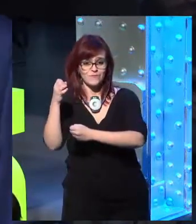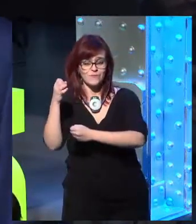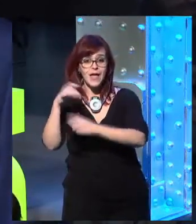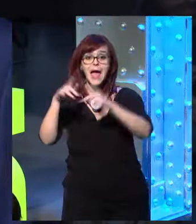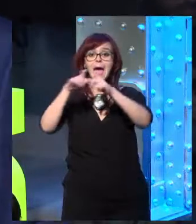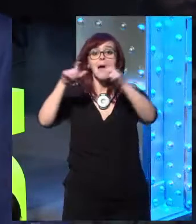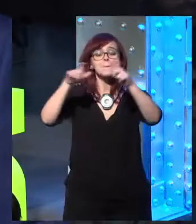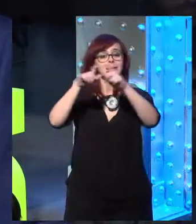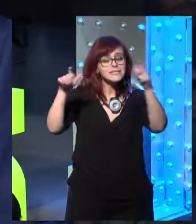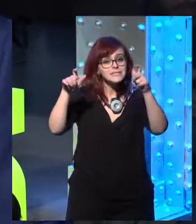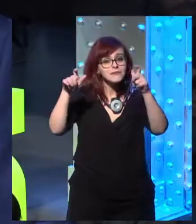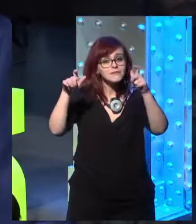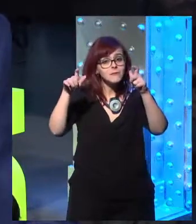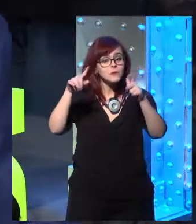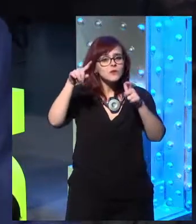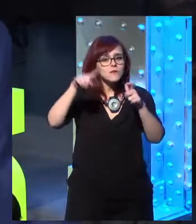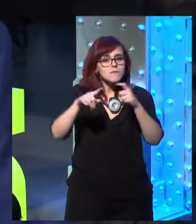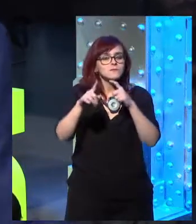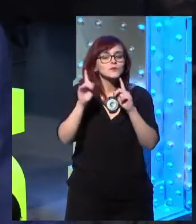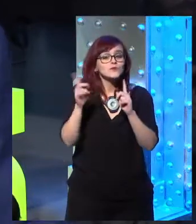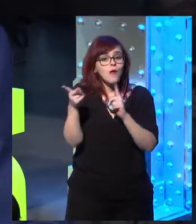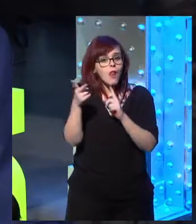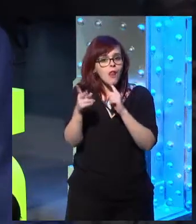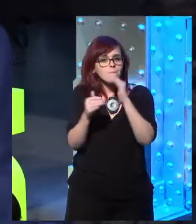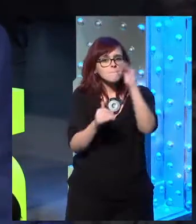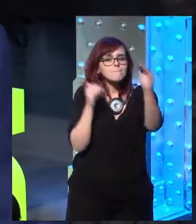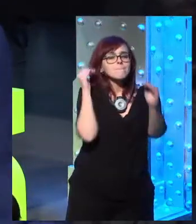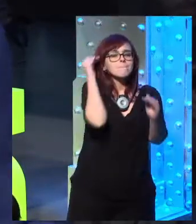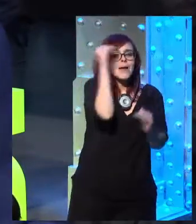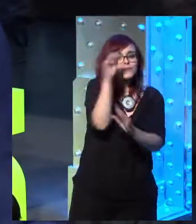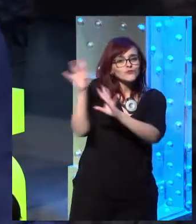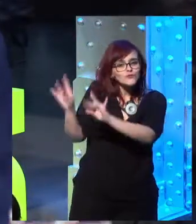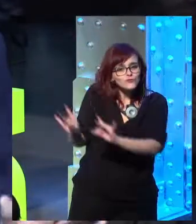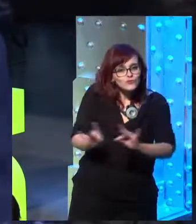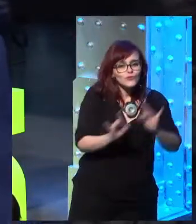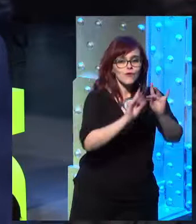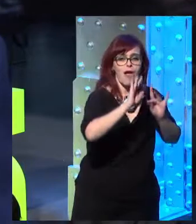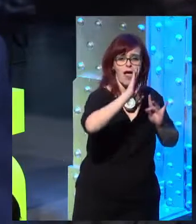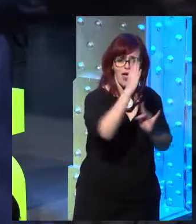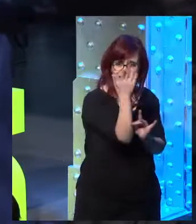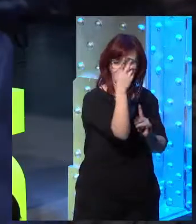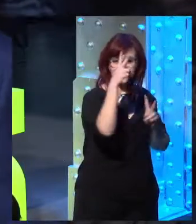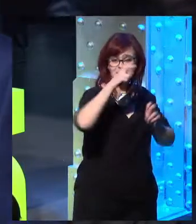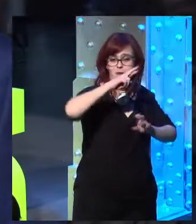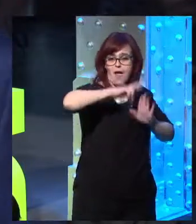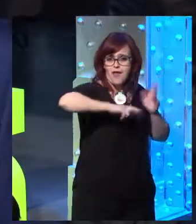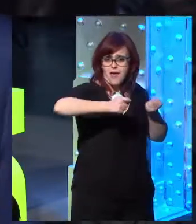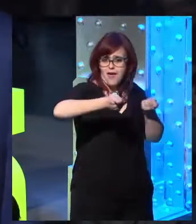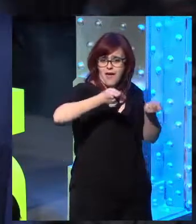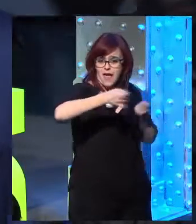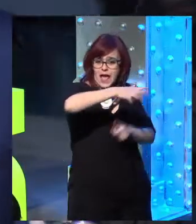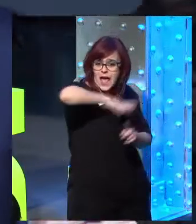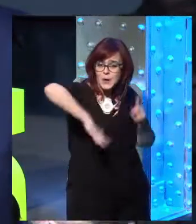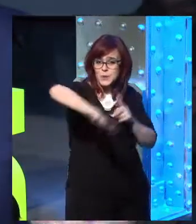it affects companies, but it goes beyond. It's trying to affect the